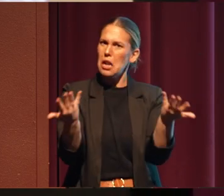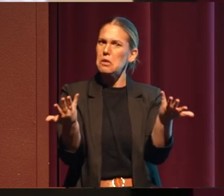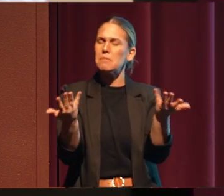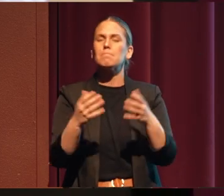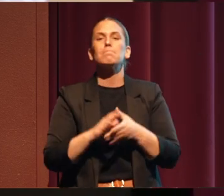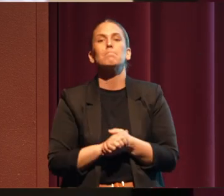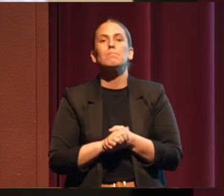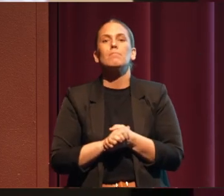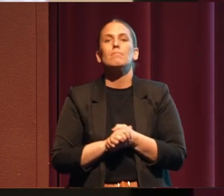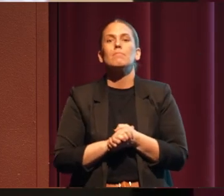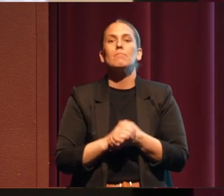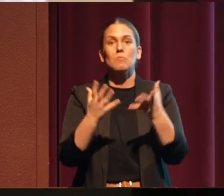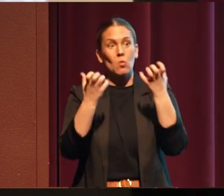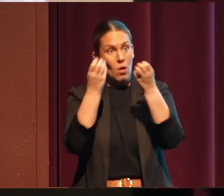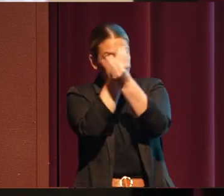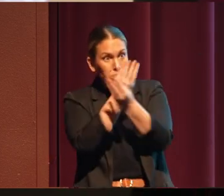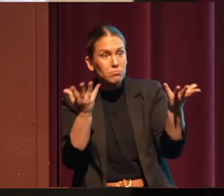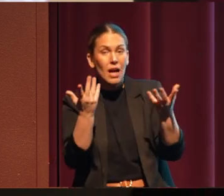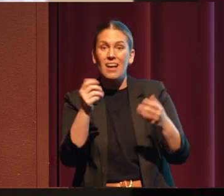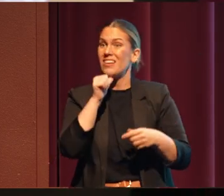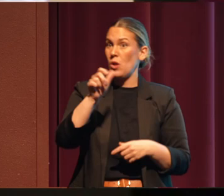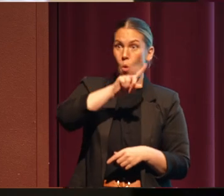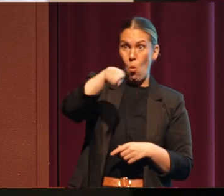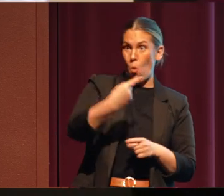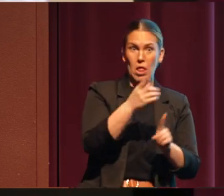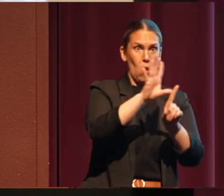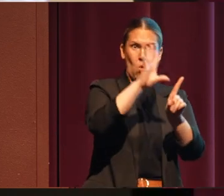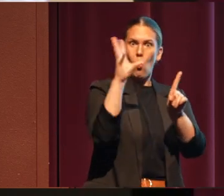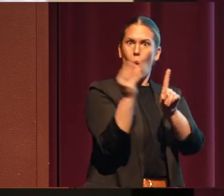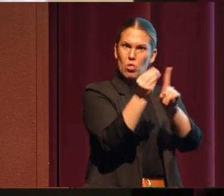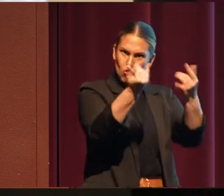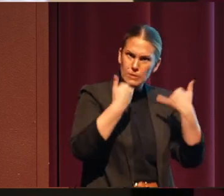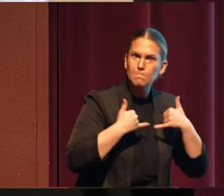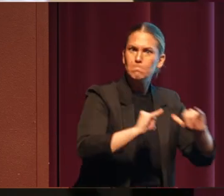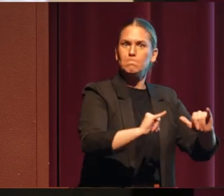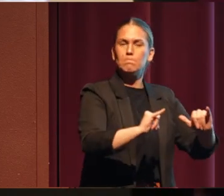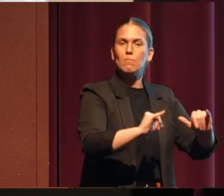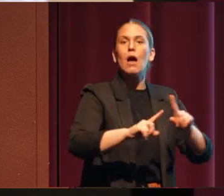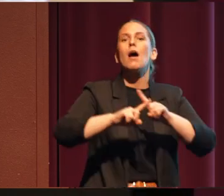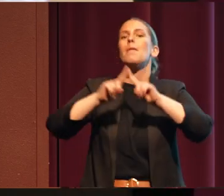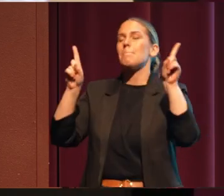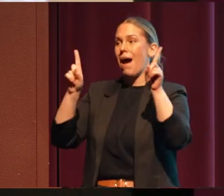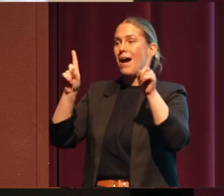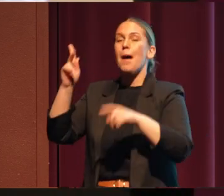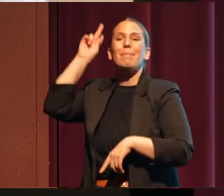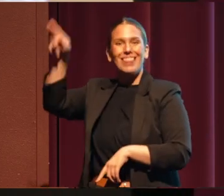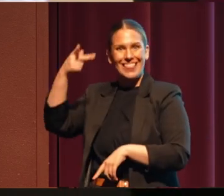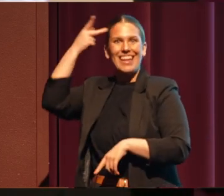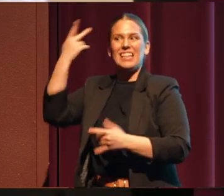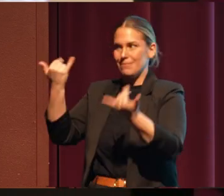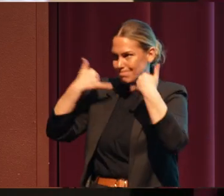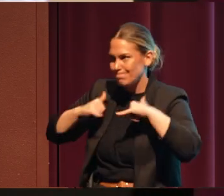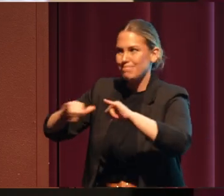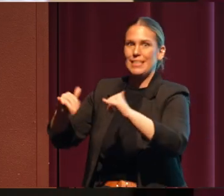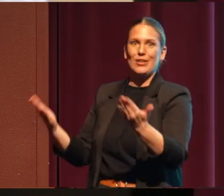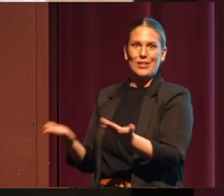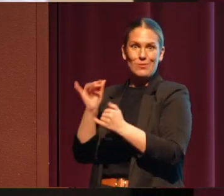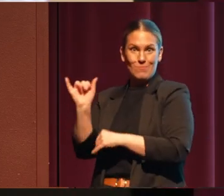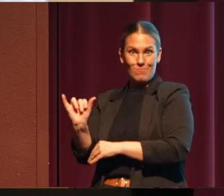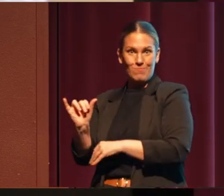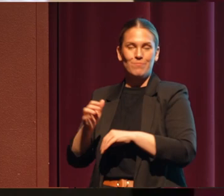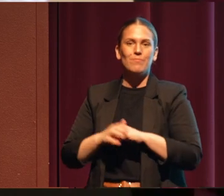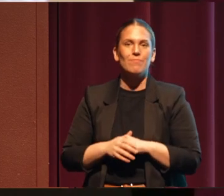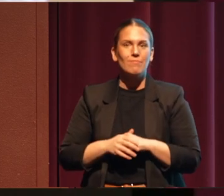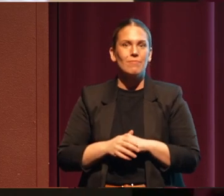not only are we still here culturally, but we are also still here politically. And this image is a